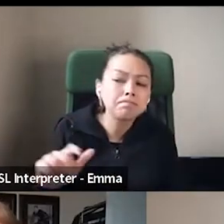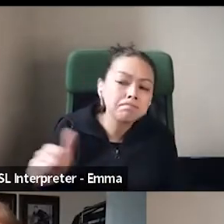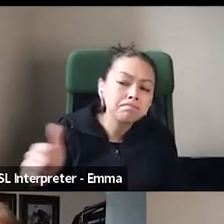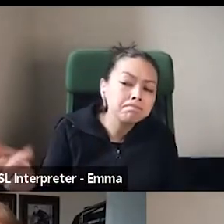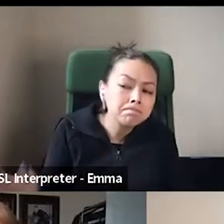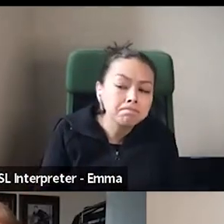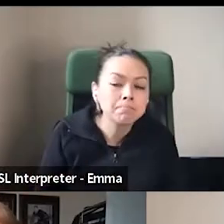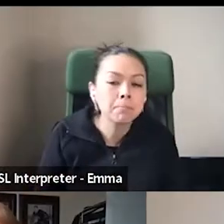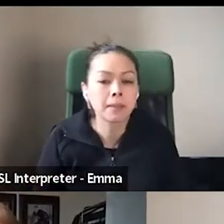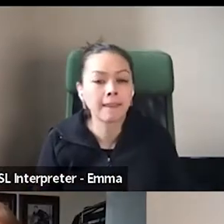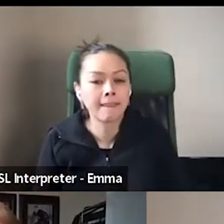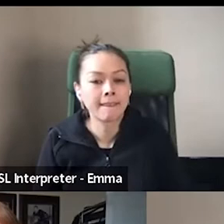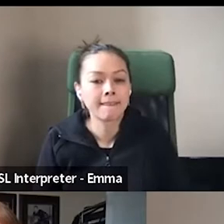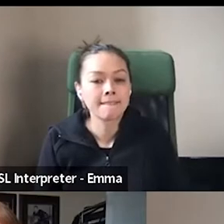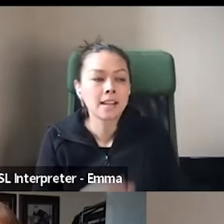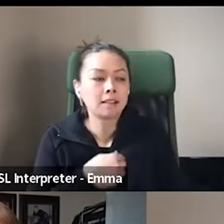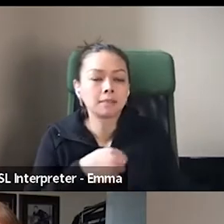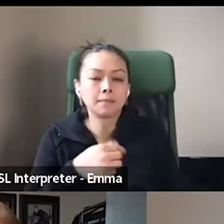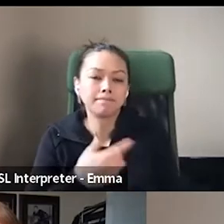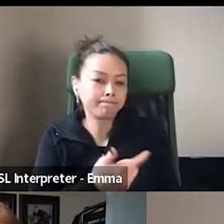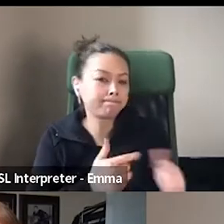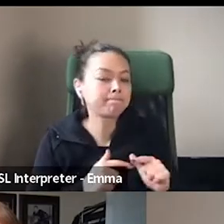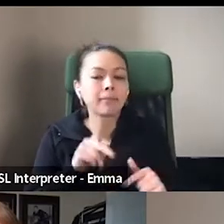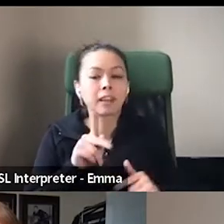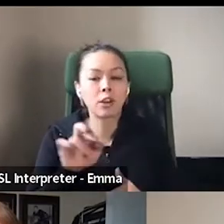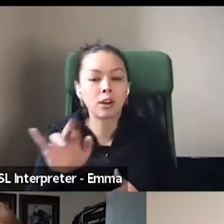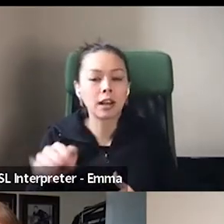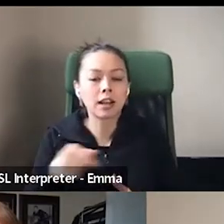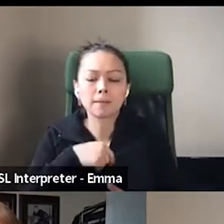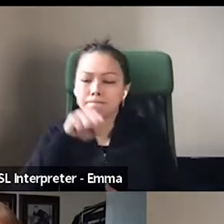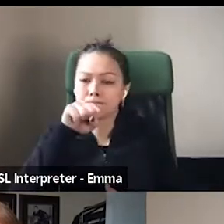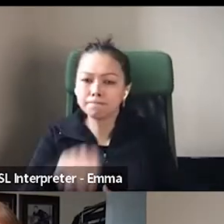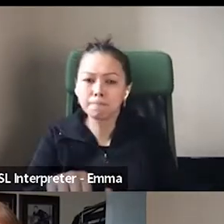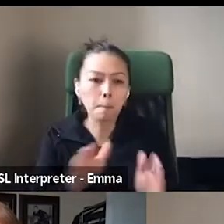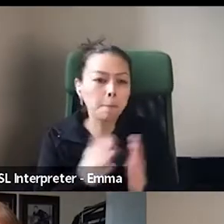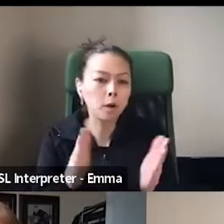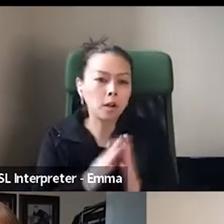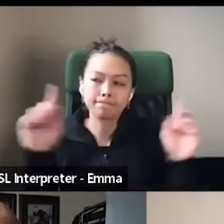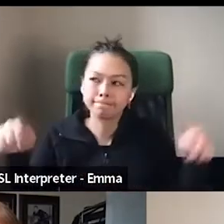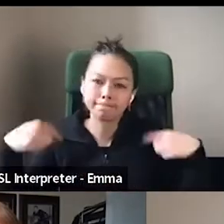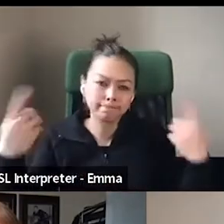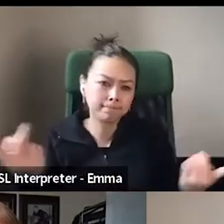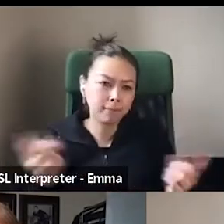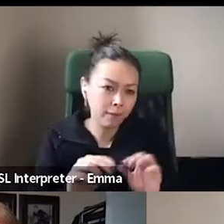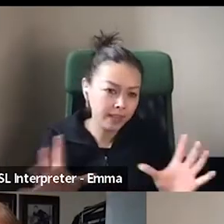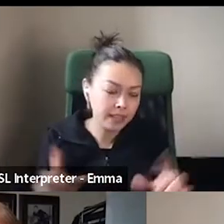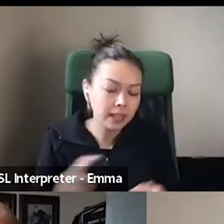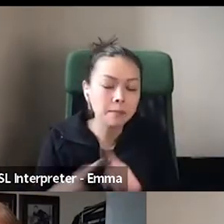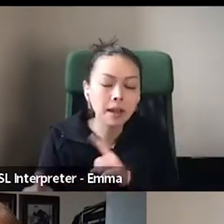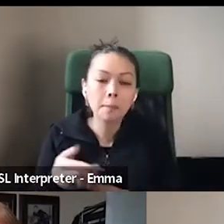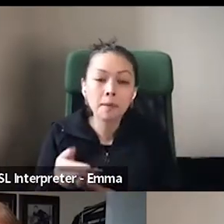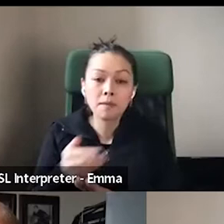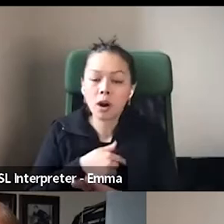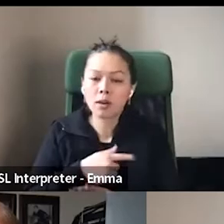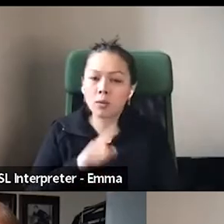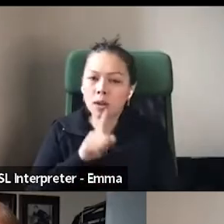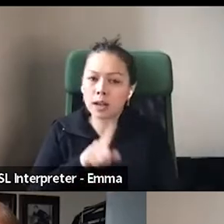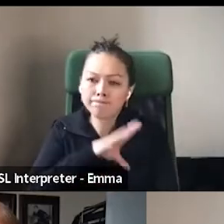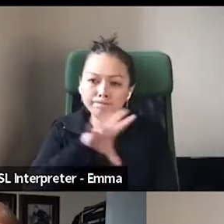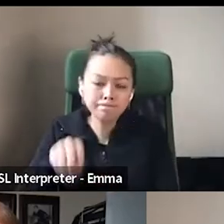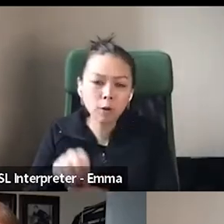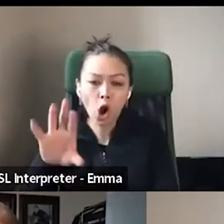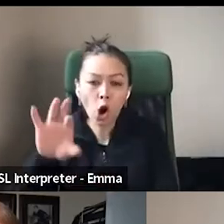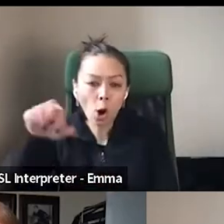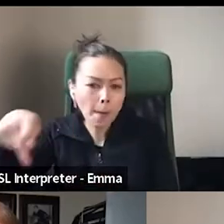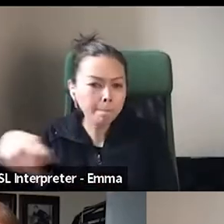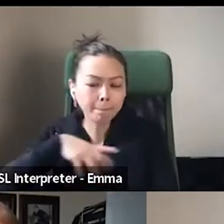heavy duty into having a corporate life before that. And I, you know, I was talking about this with my husband. No,